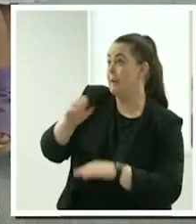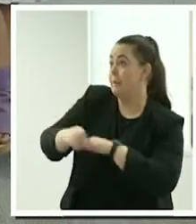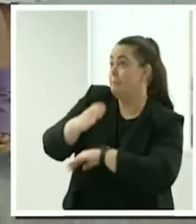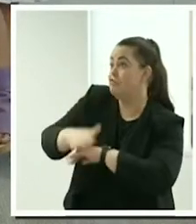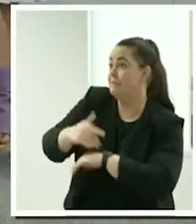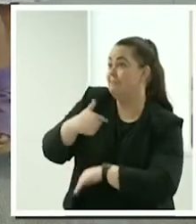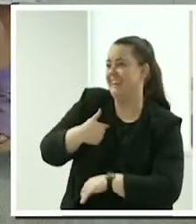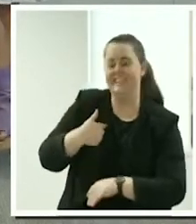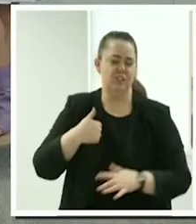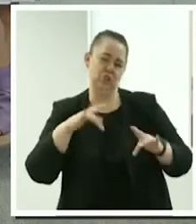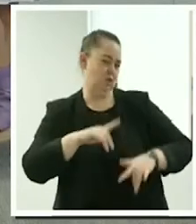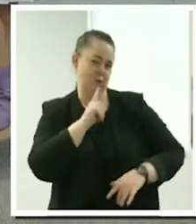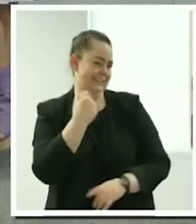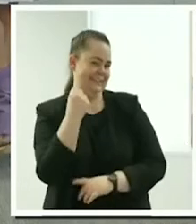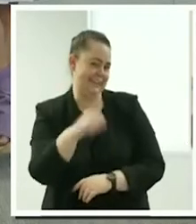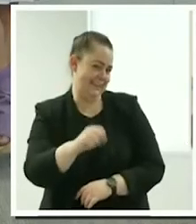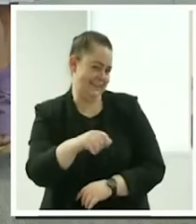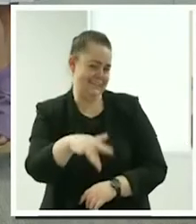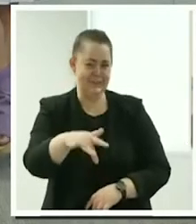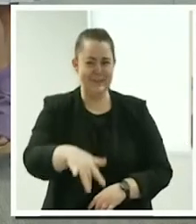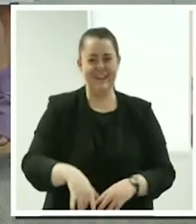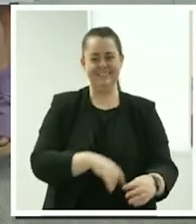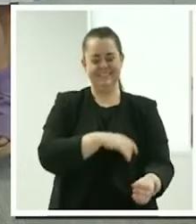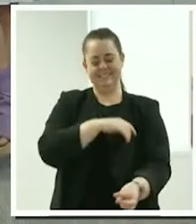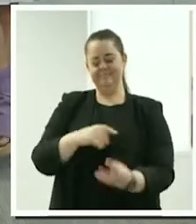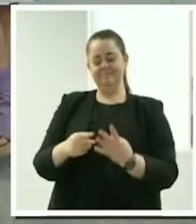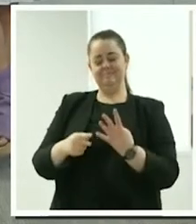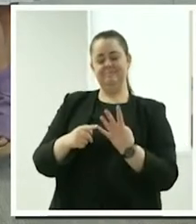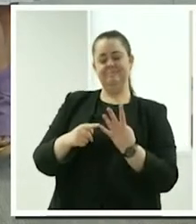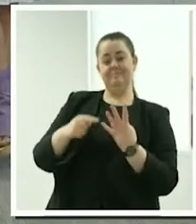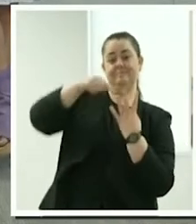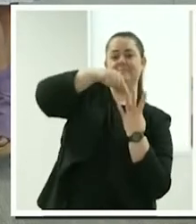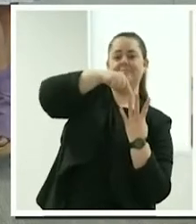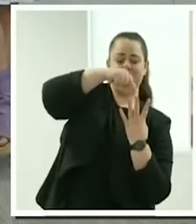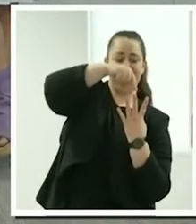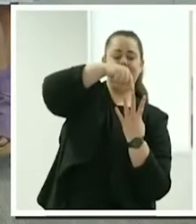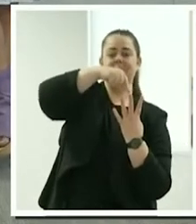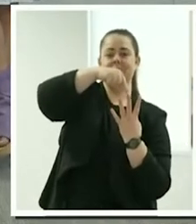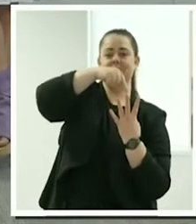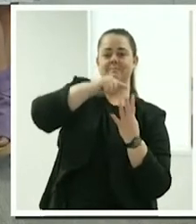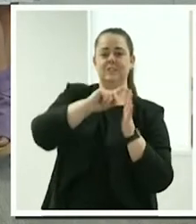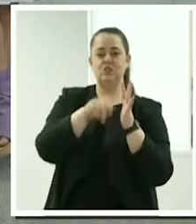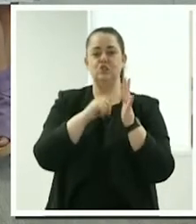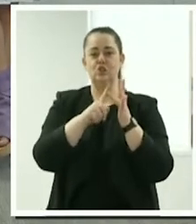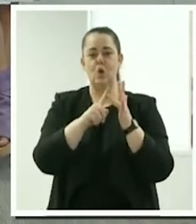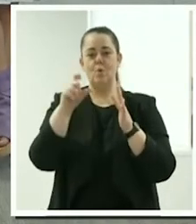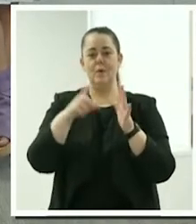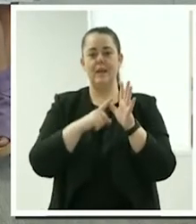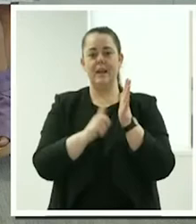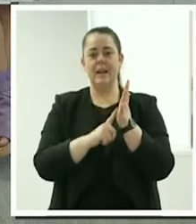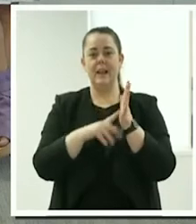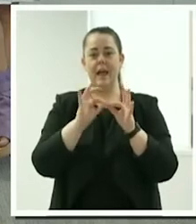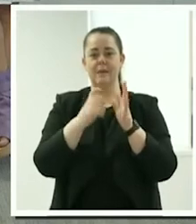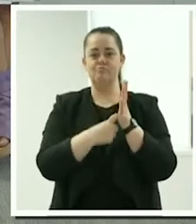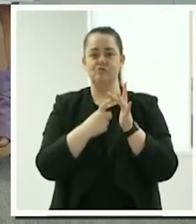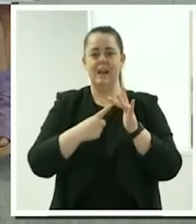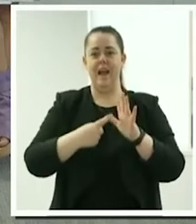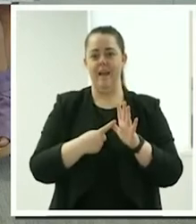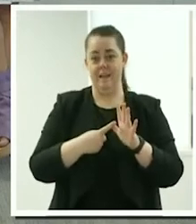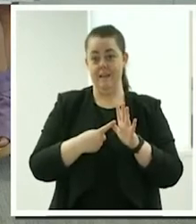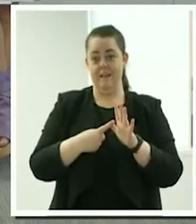yet, but there you go. And we've got Jo Calabria. She's been on the Mabel platform since